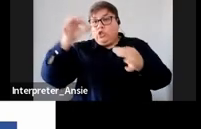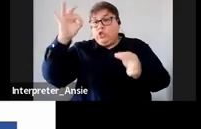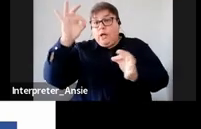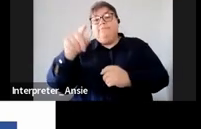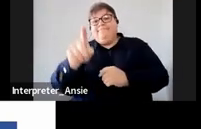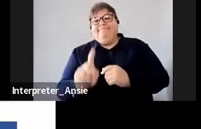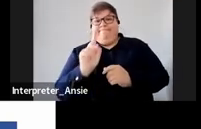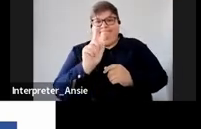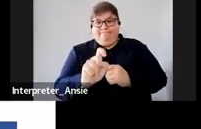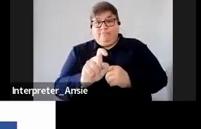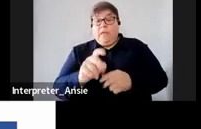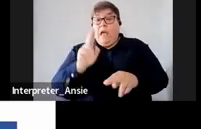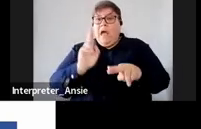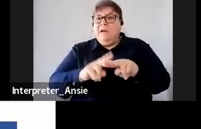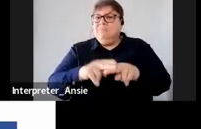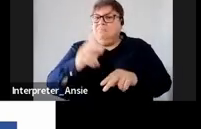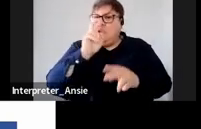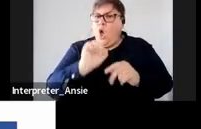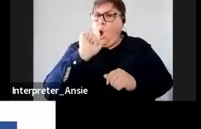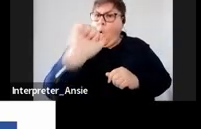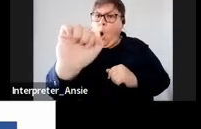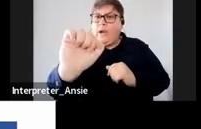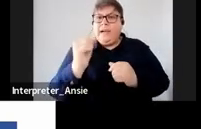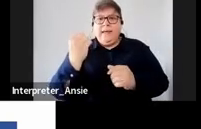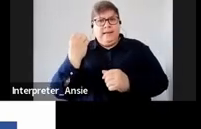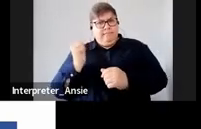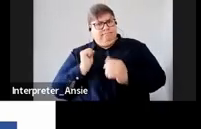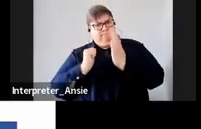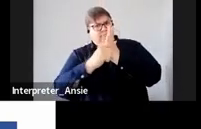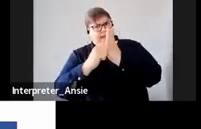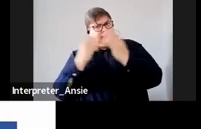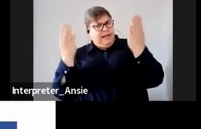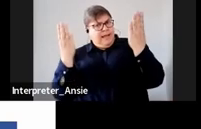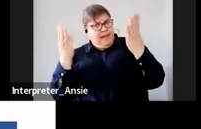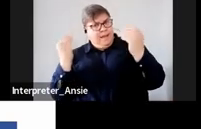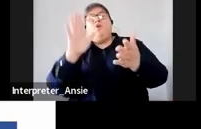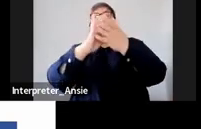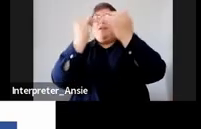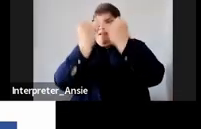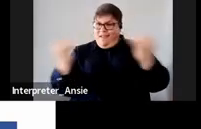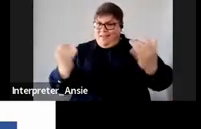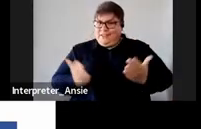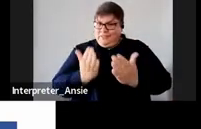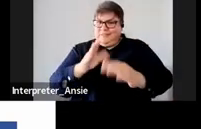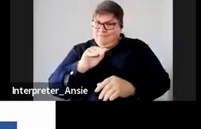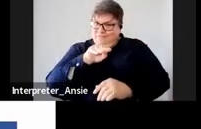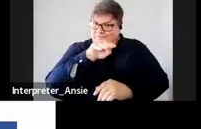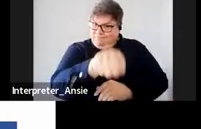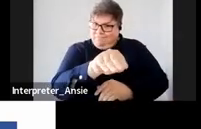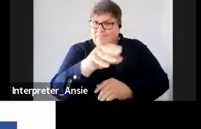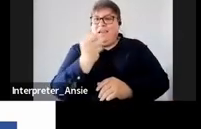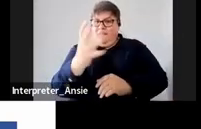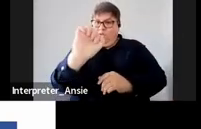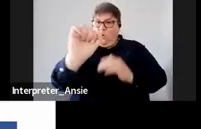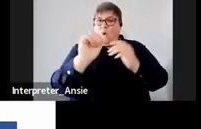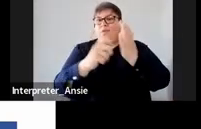request your own text number as well which will receive through SMS you can use the online services button you request your text number and then you'll